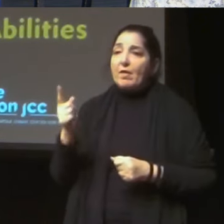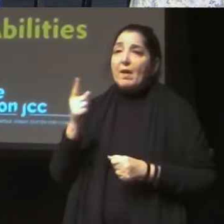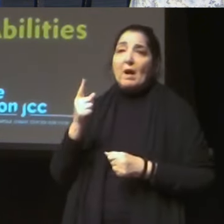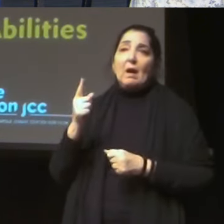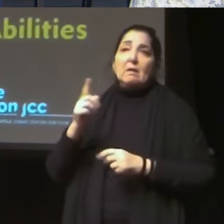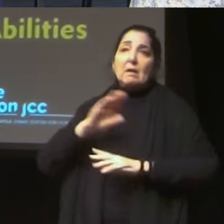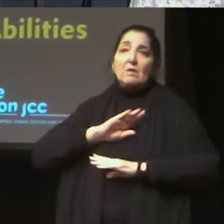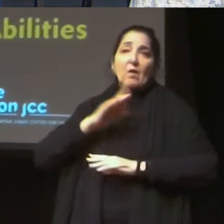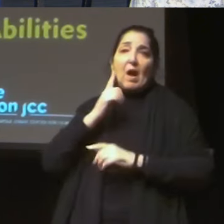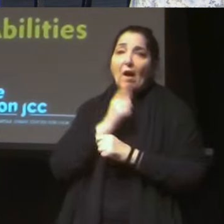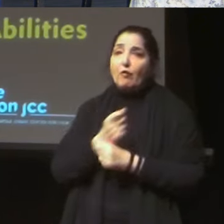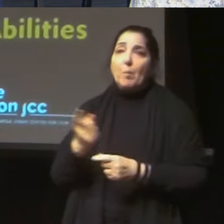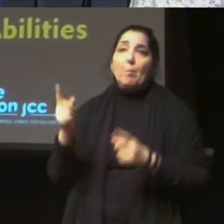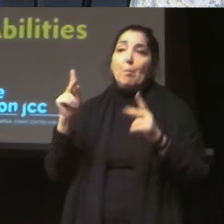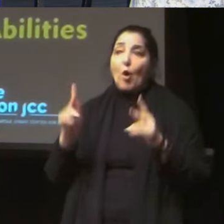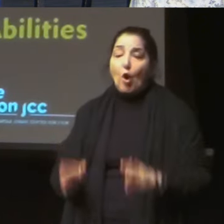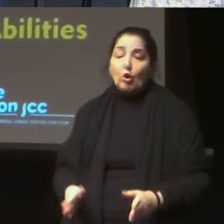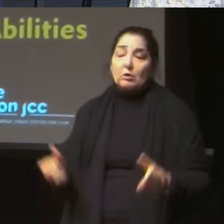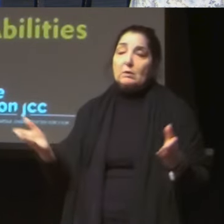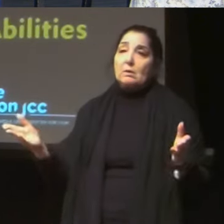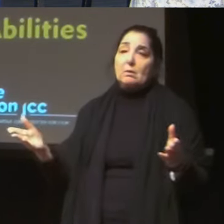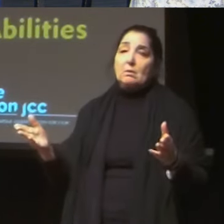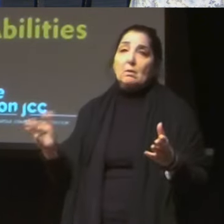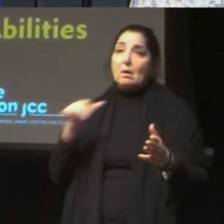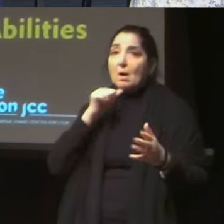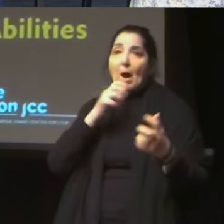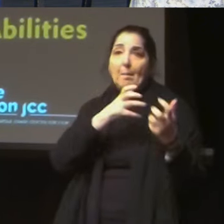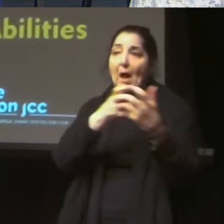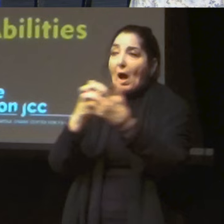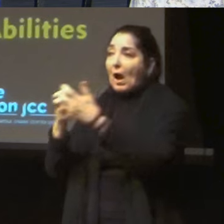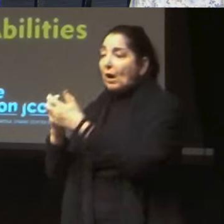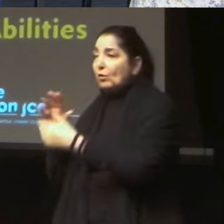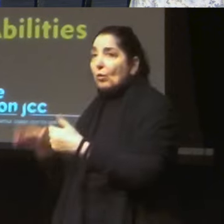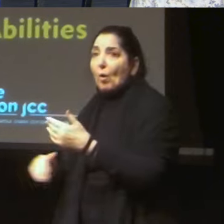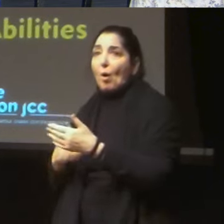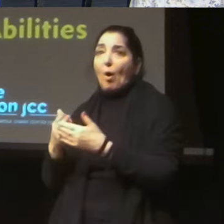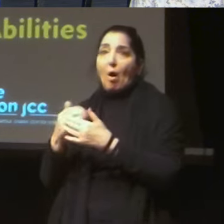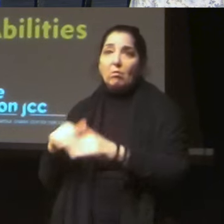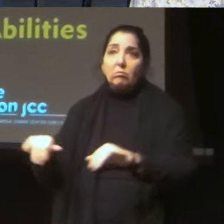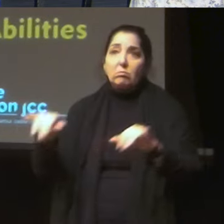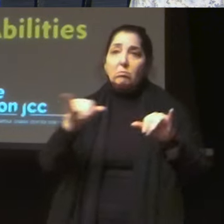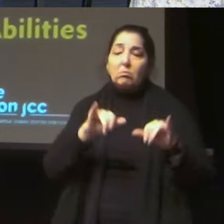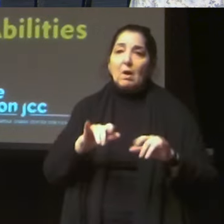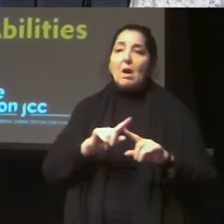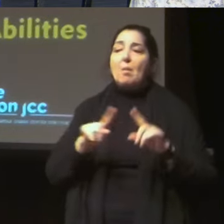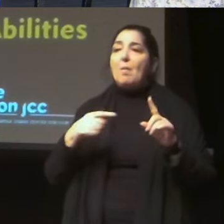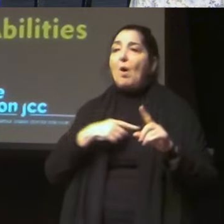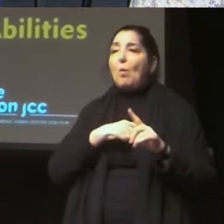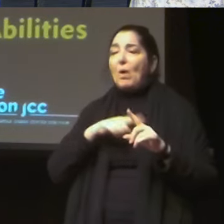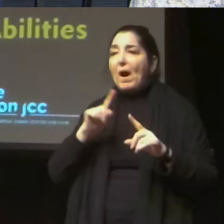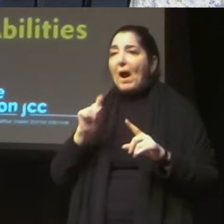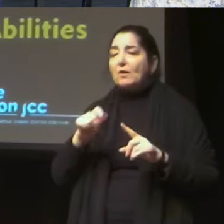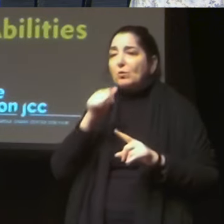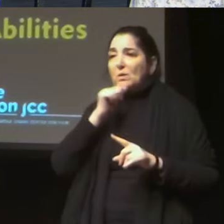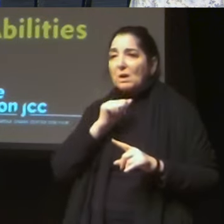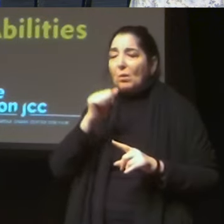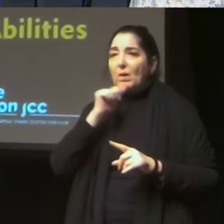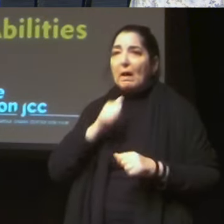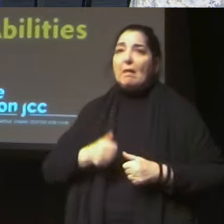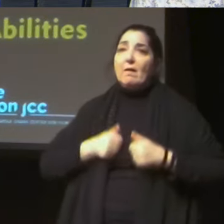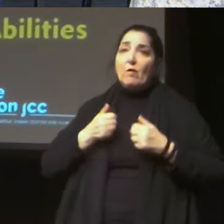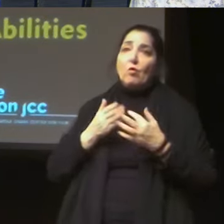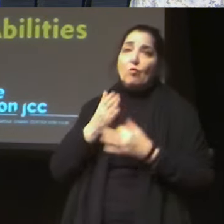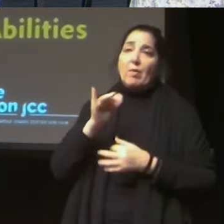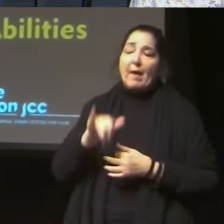the only thing that has changed is again, think embracing disability in ways that I don't think we did before,